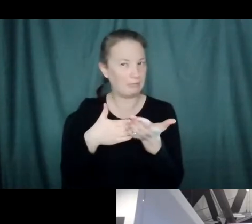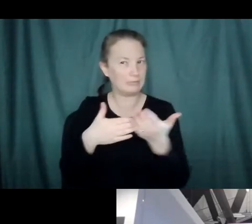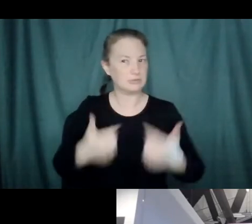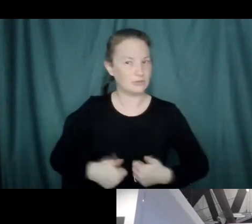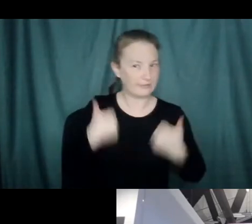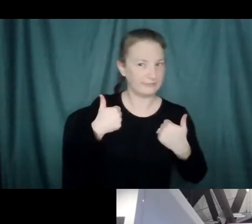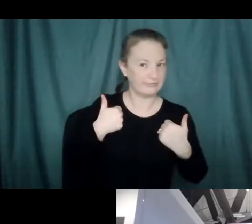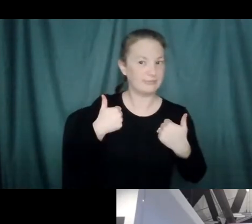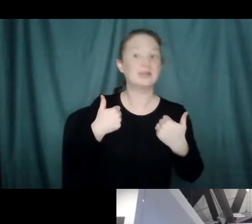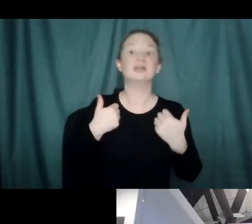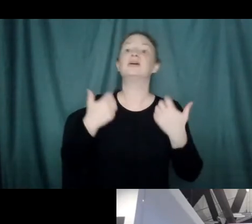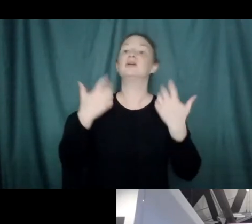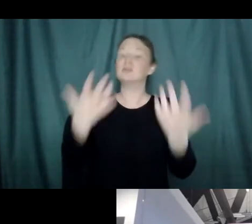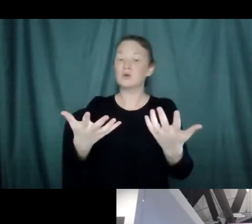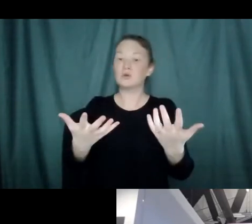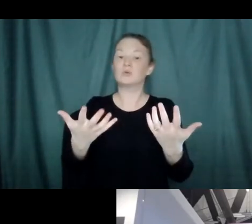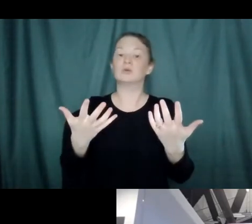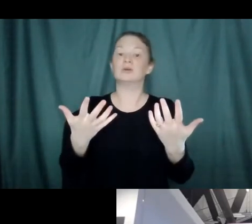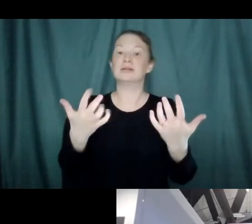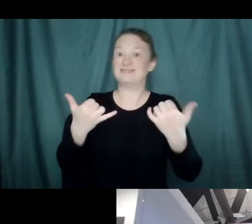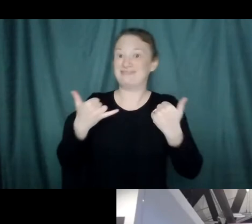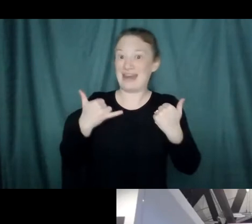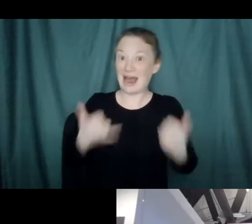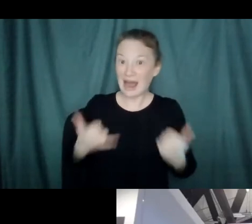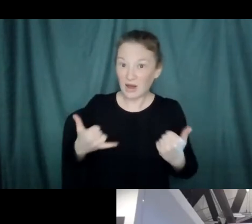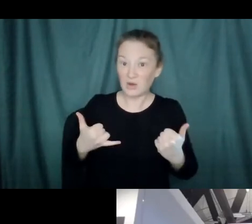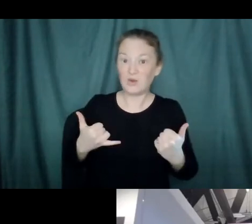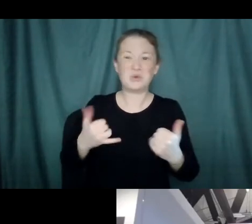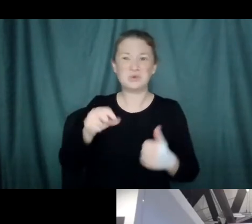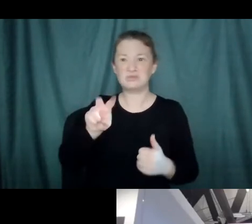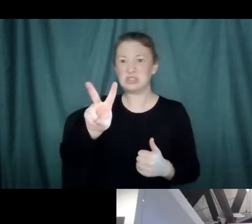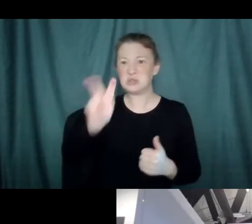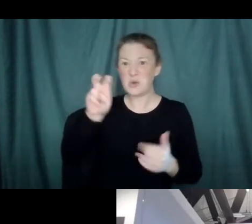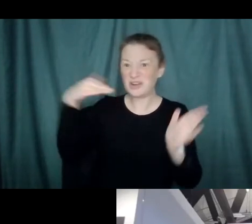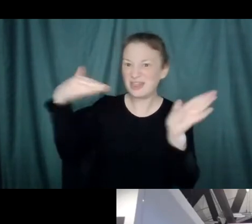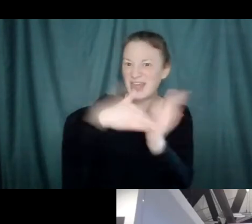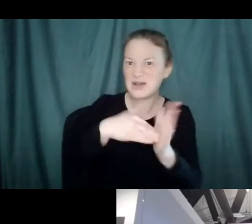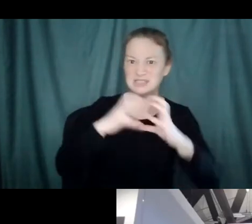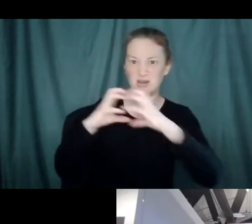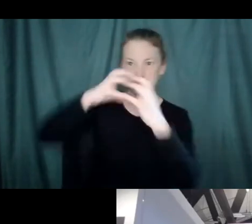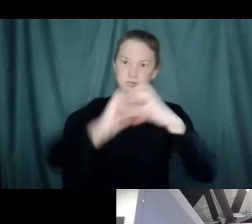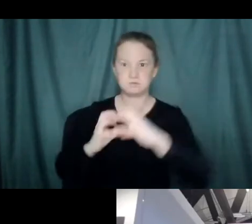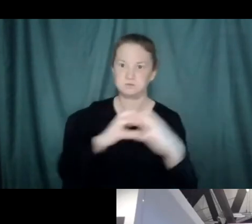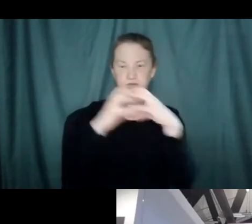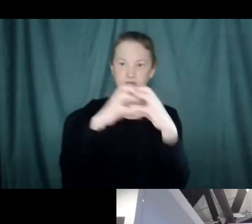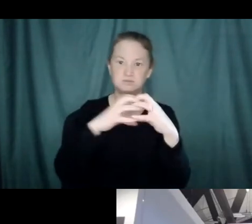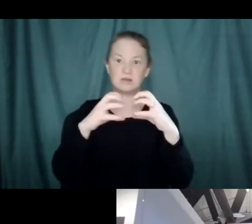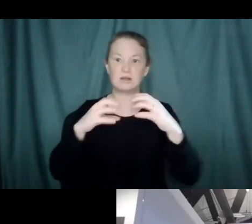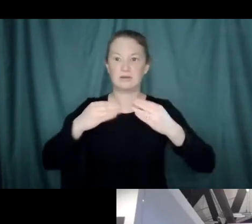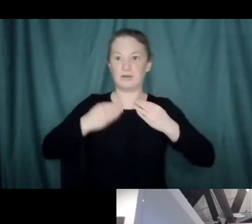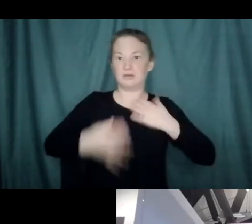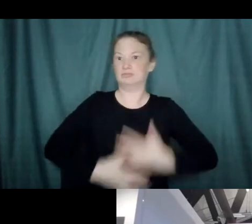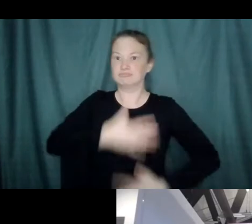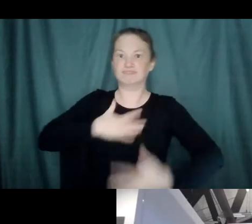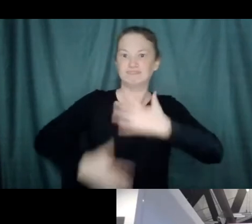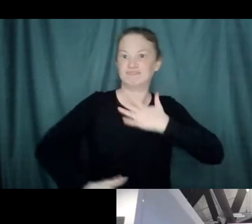recognizes the measles virus, now you've got 200,000. And they're distributed all throughout your body